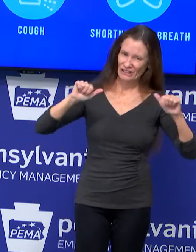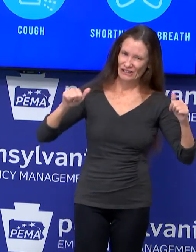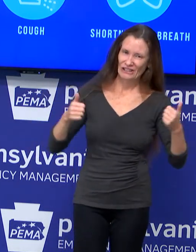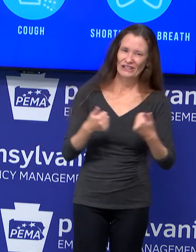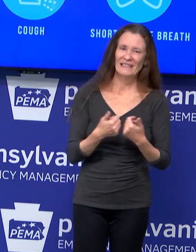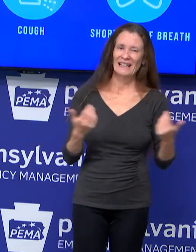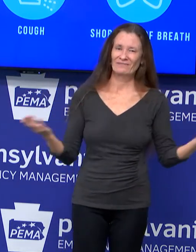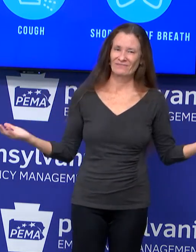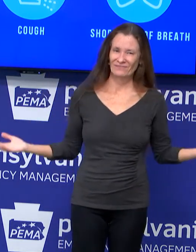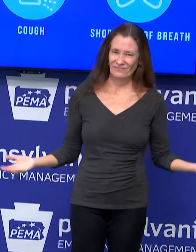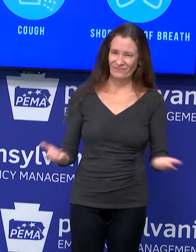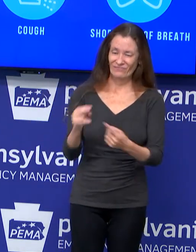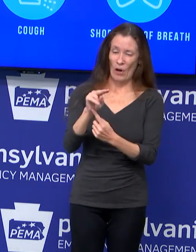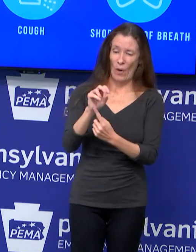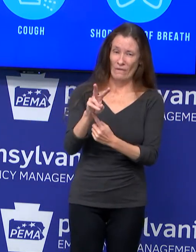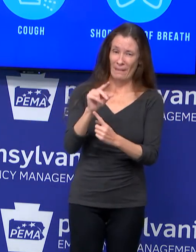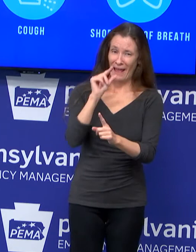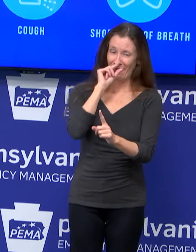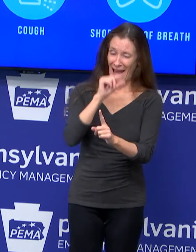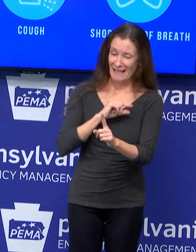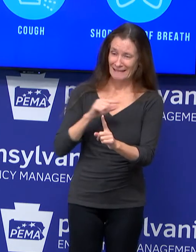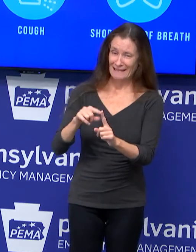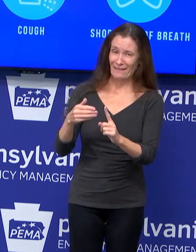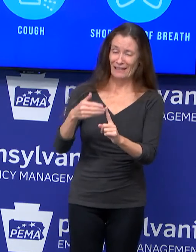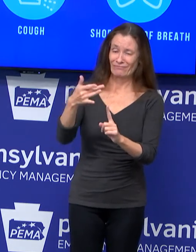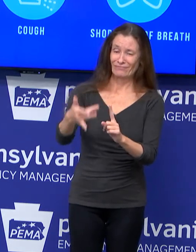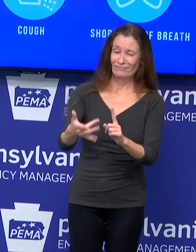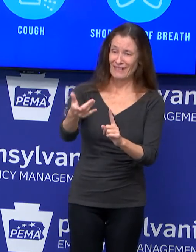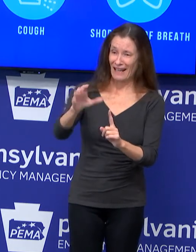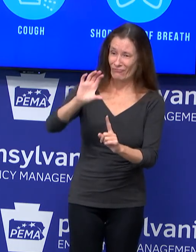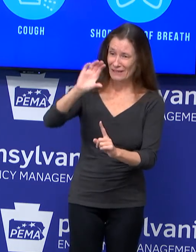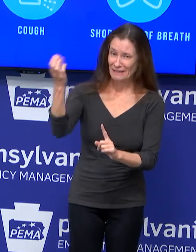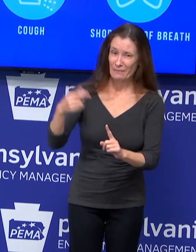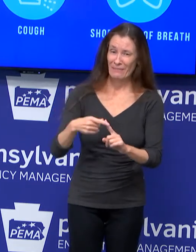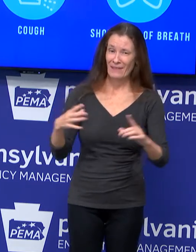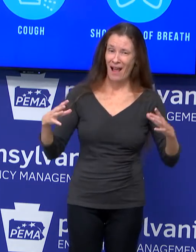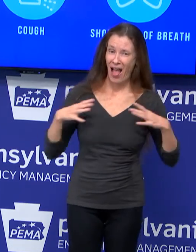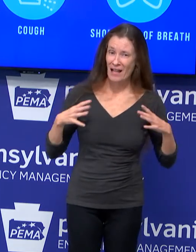holidays with Christmas and Hanukkah and Kwanzaa. But we are asking people to